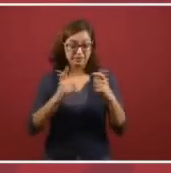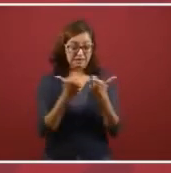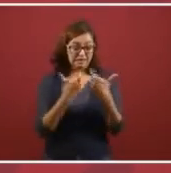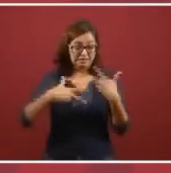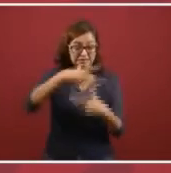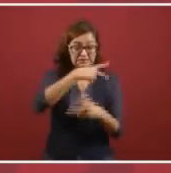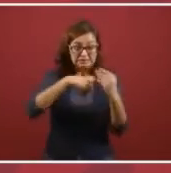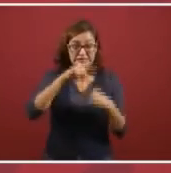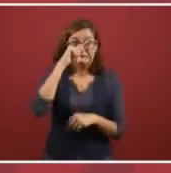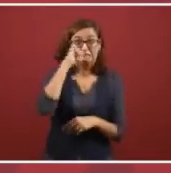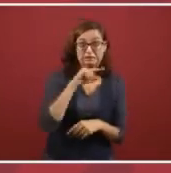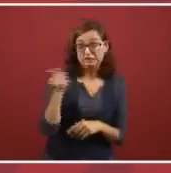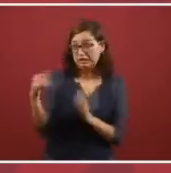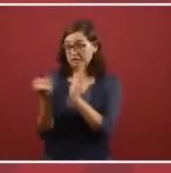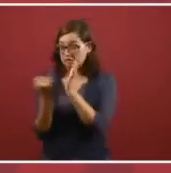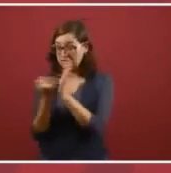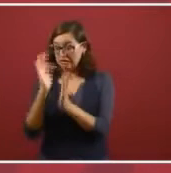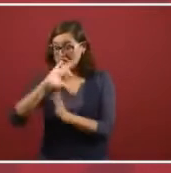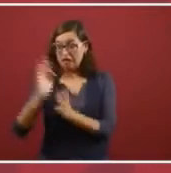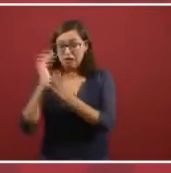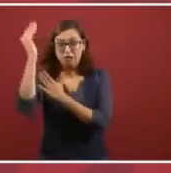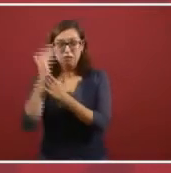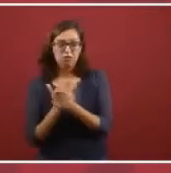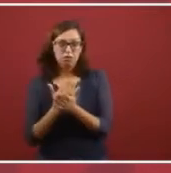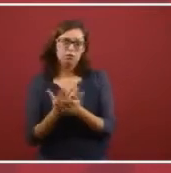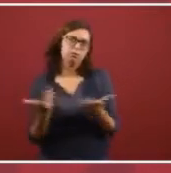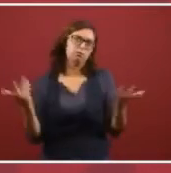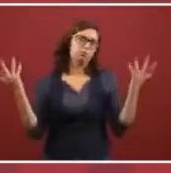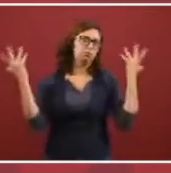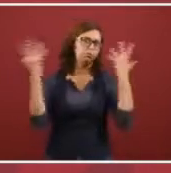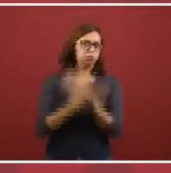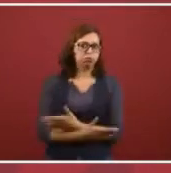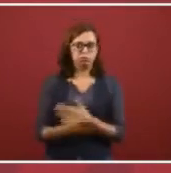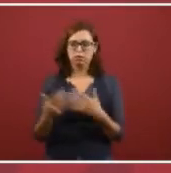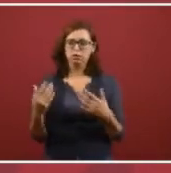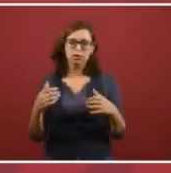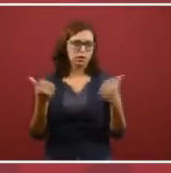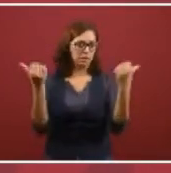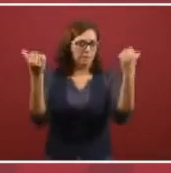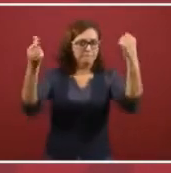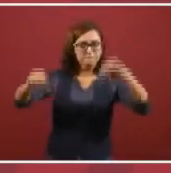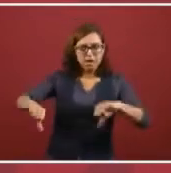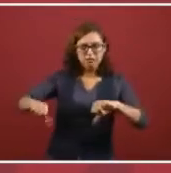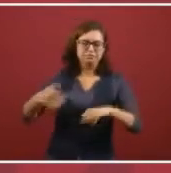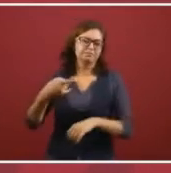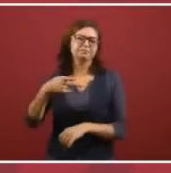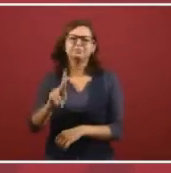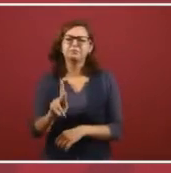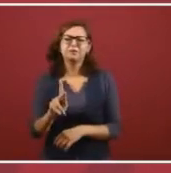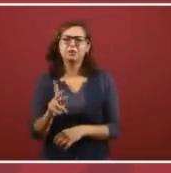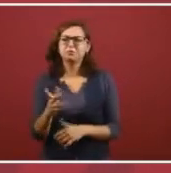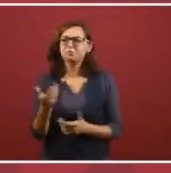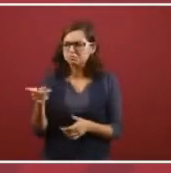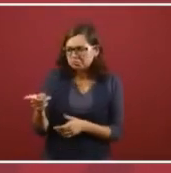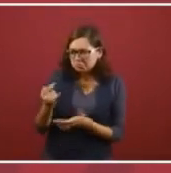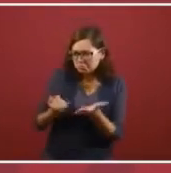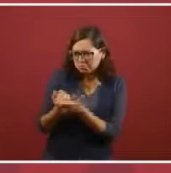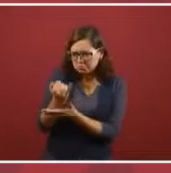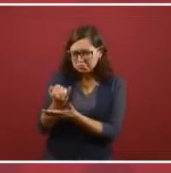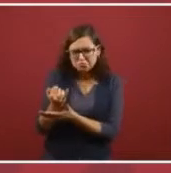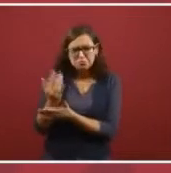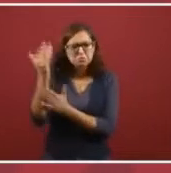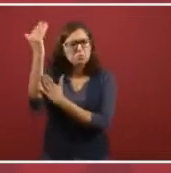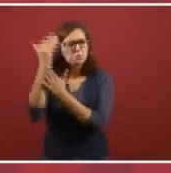Mexico, then it could generate, uh, maladjustments. But the rates go down and nothing,